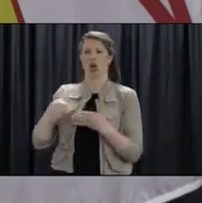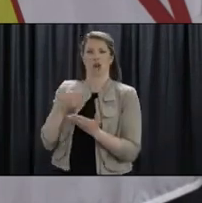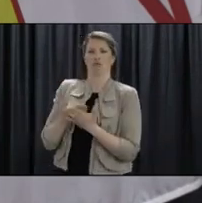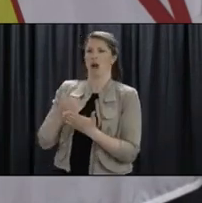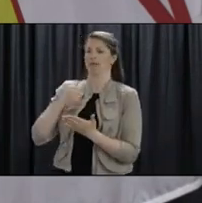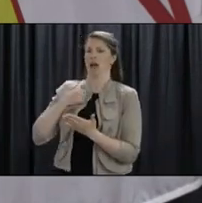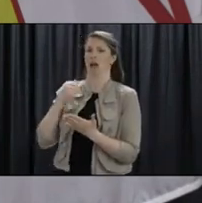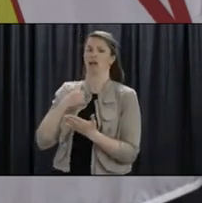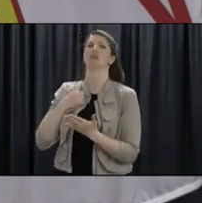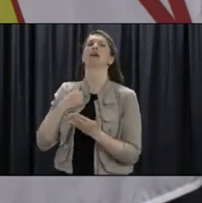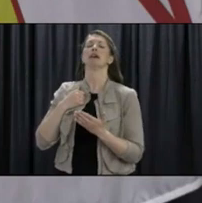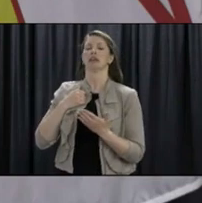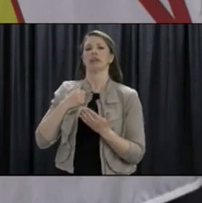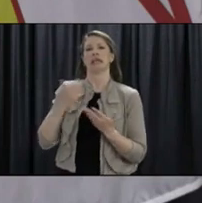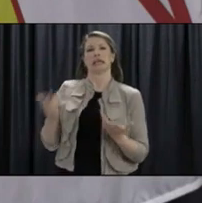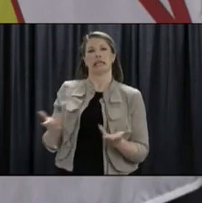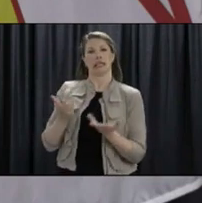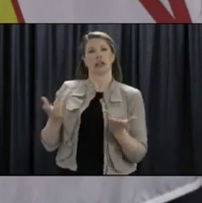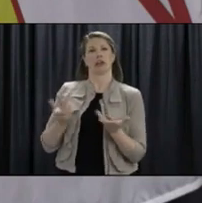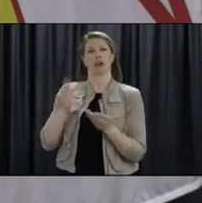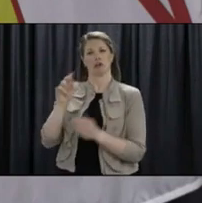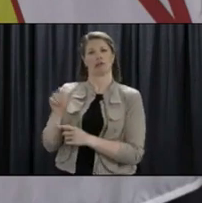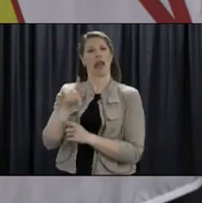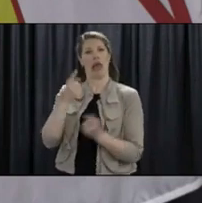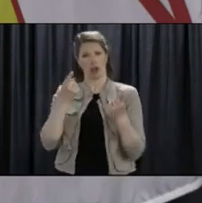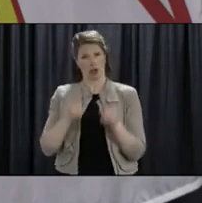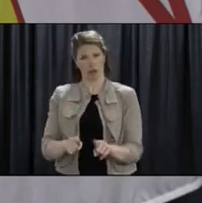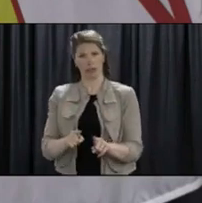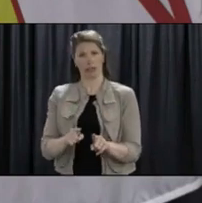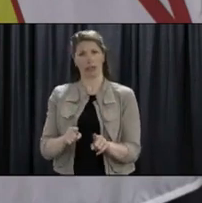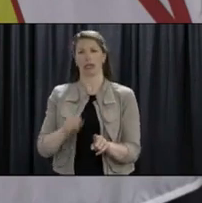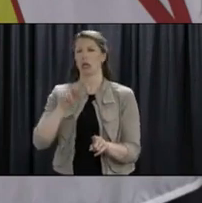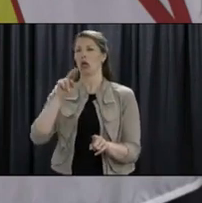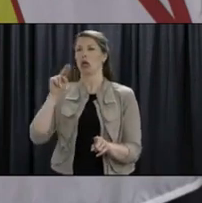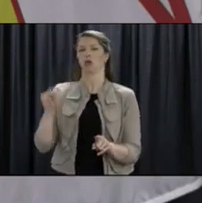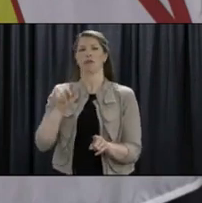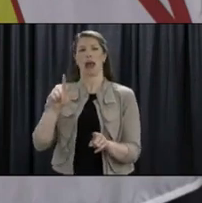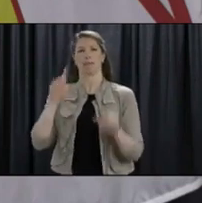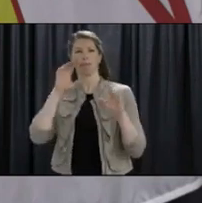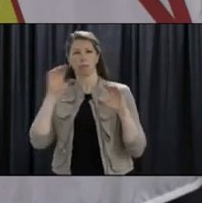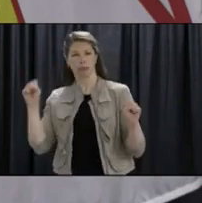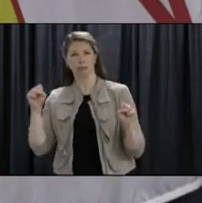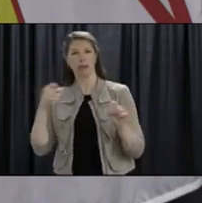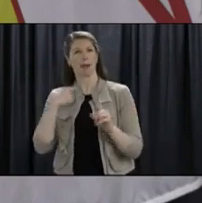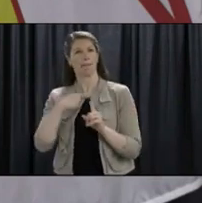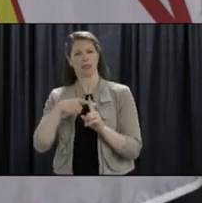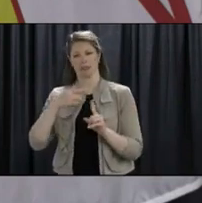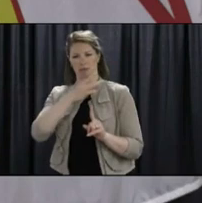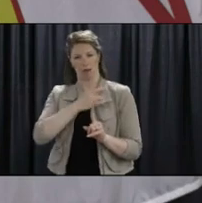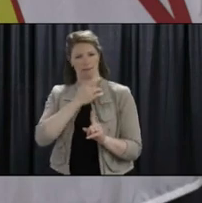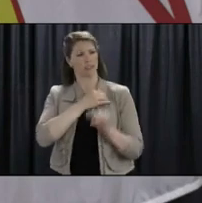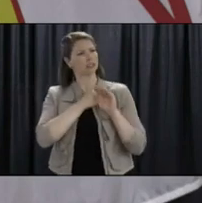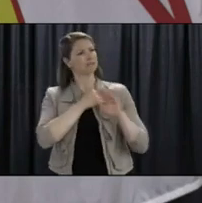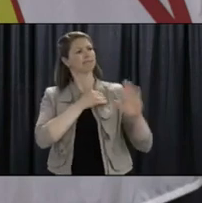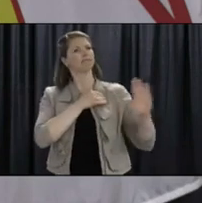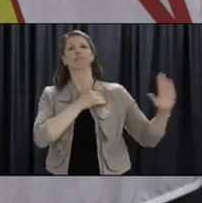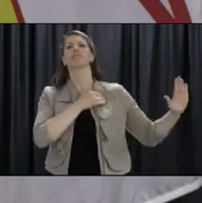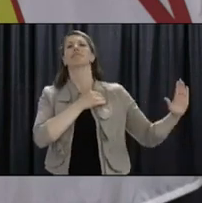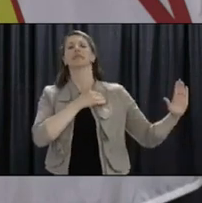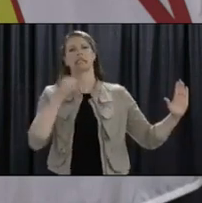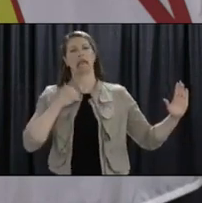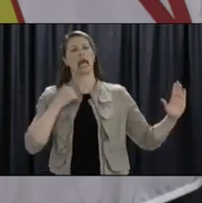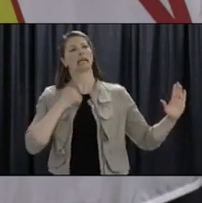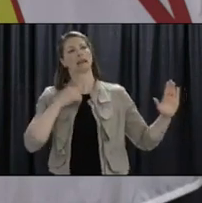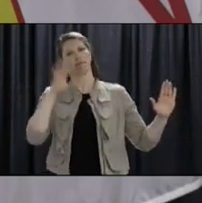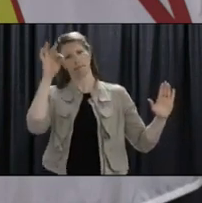with from all premiers when this was, when this decision was discussed, you know, based on the advice that came from public health.